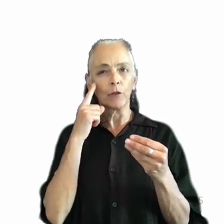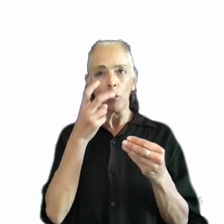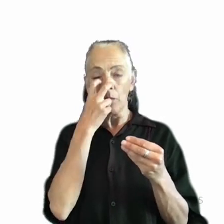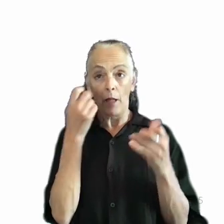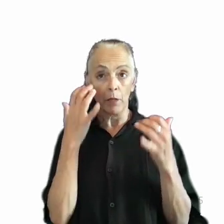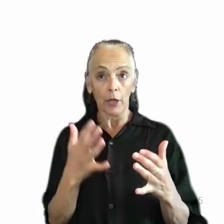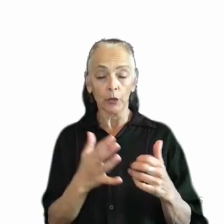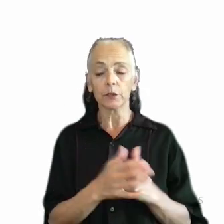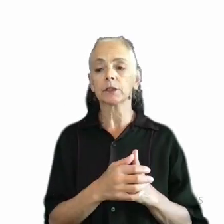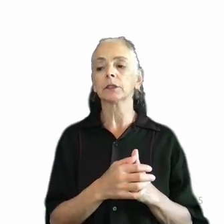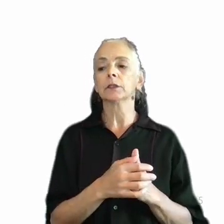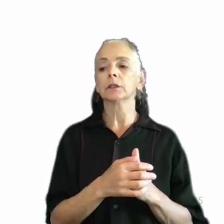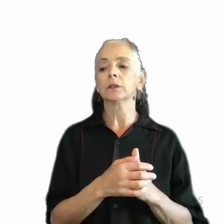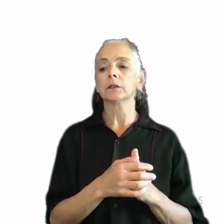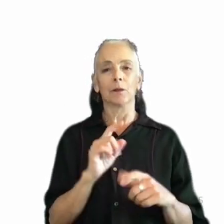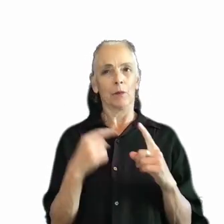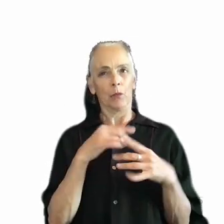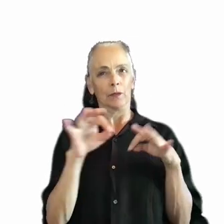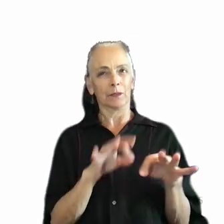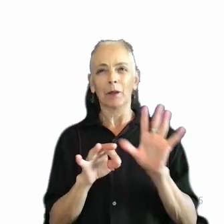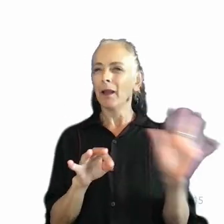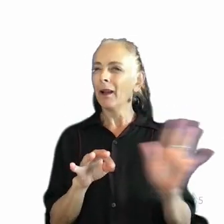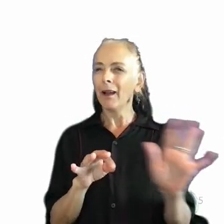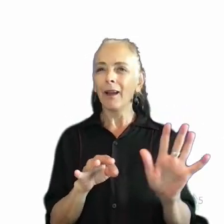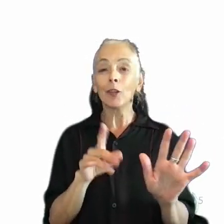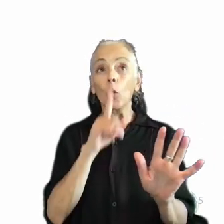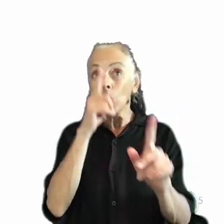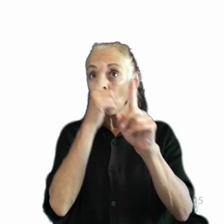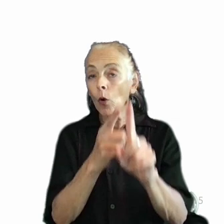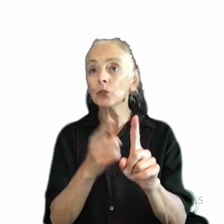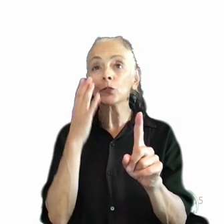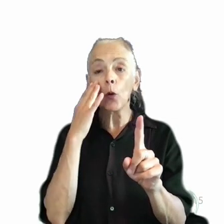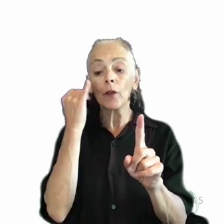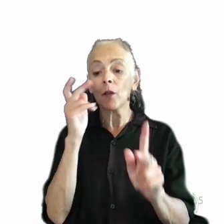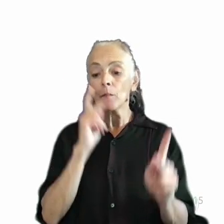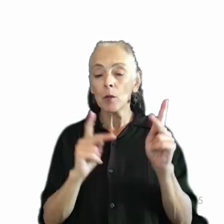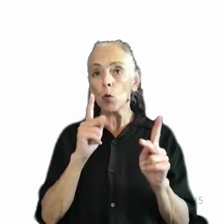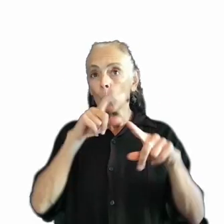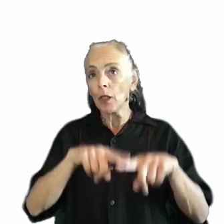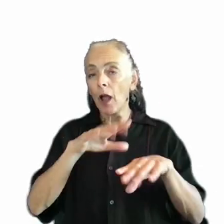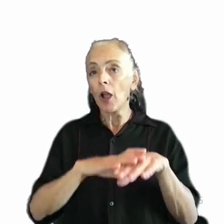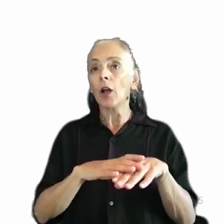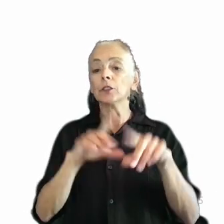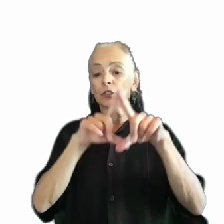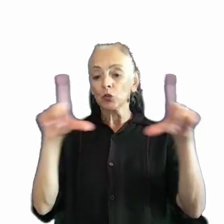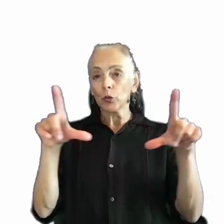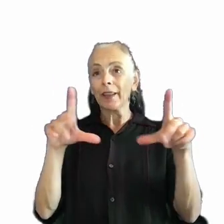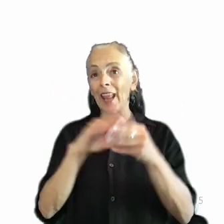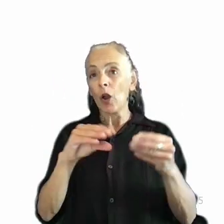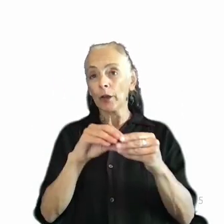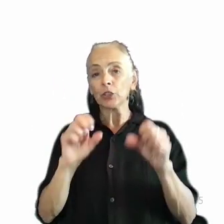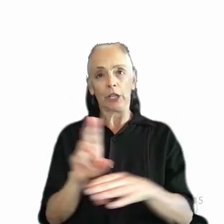However, what we explain is that what they really want to know is if people who rely on screen narration will be able to use and enjoy their narration feature.